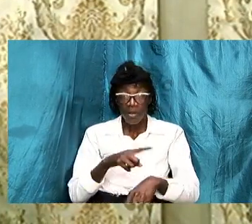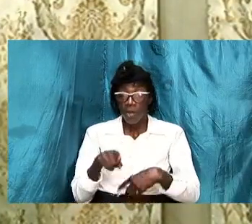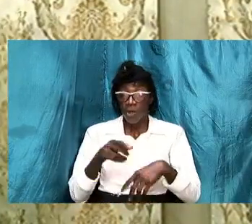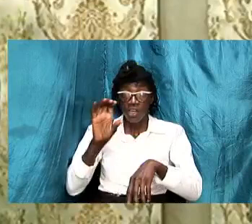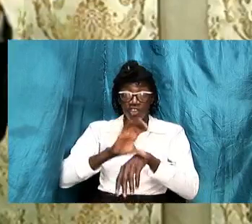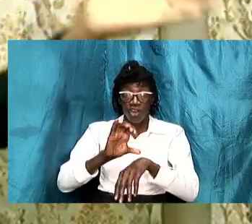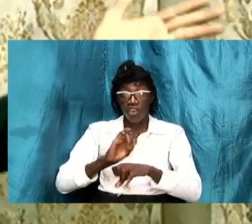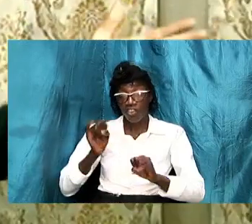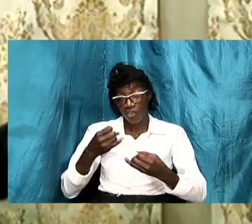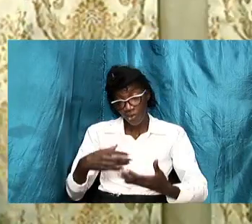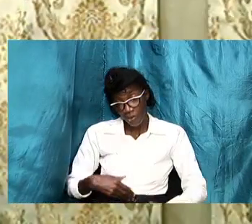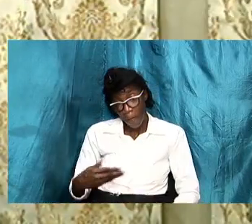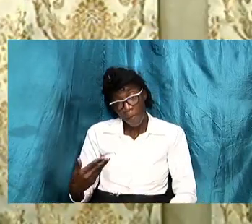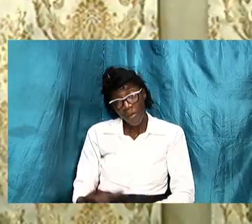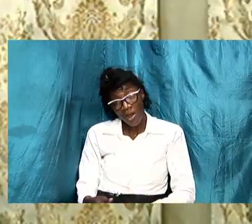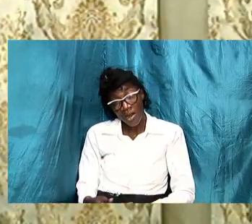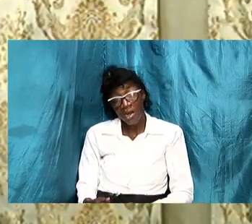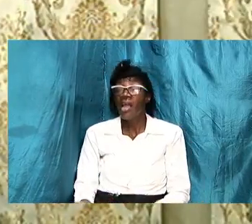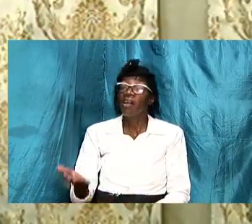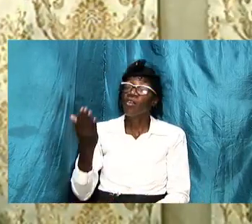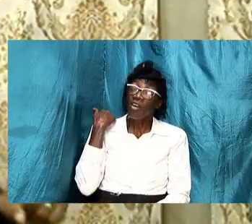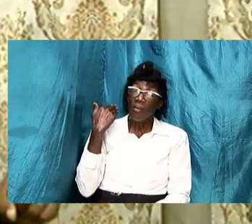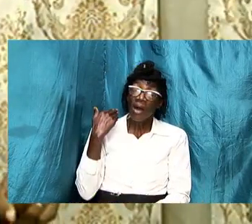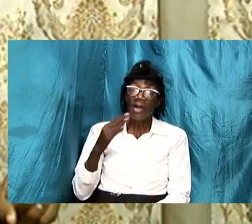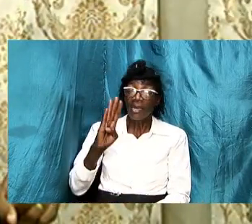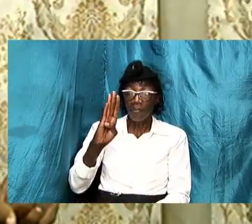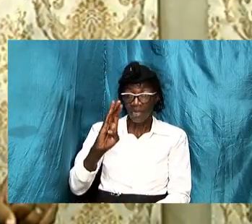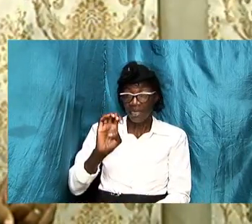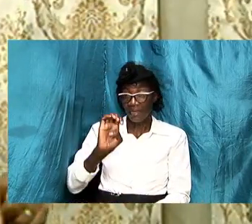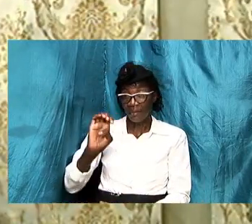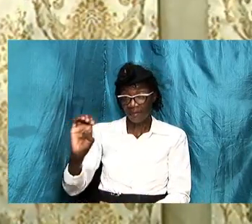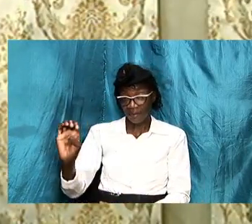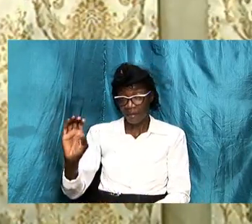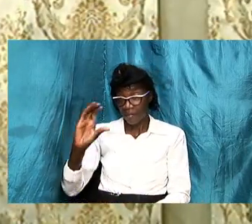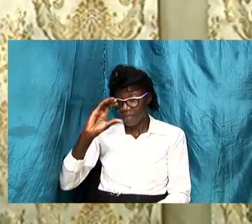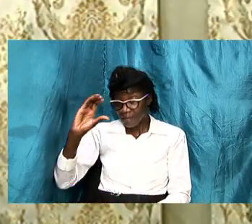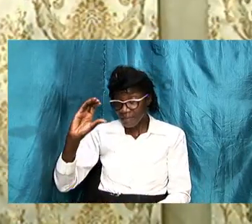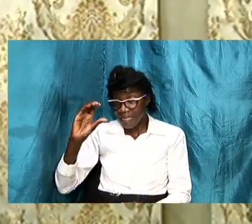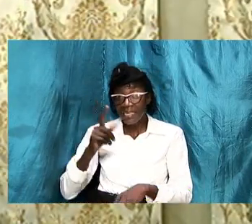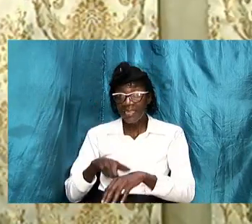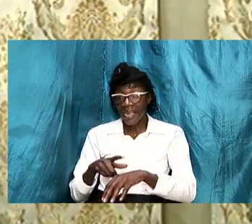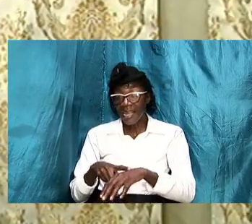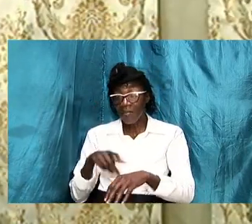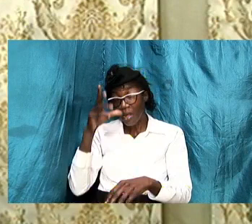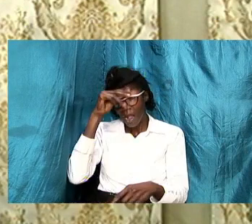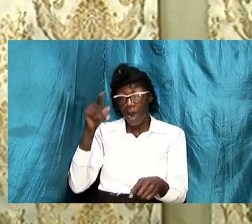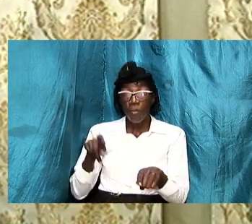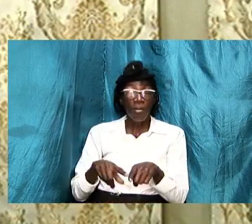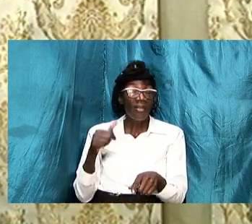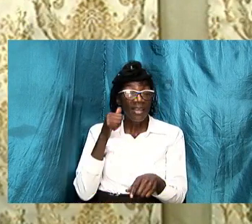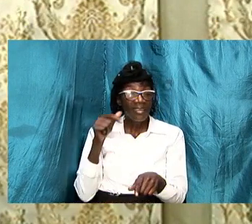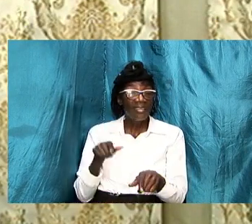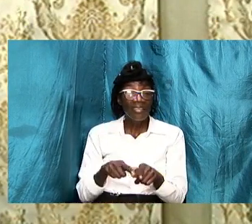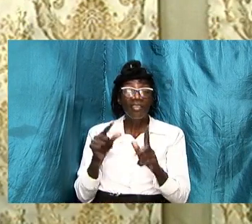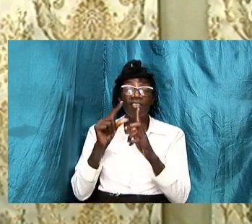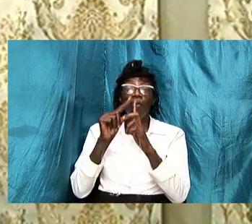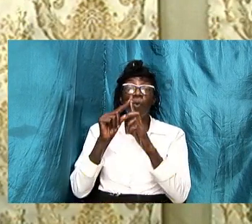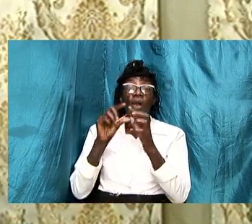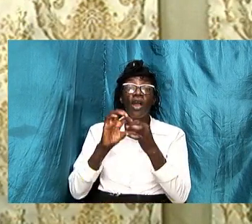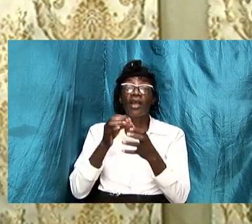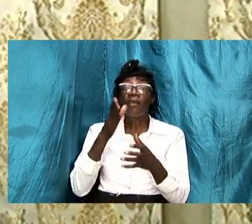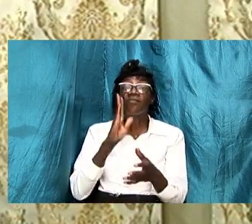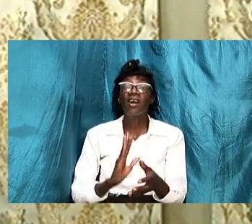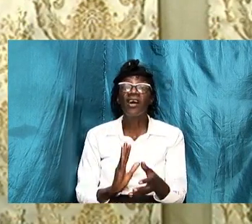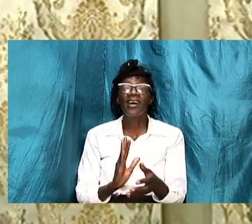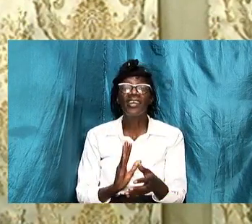or if it went back into the bc era brothers and sisters the word of